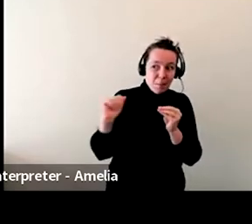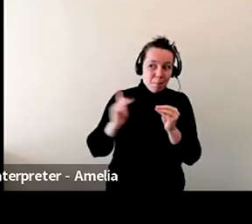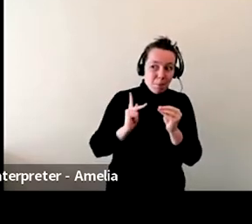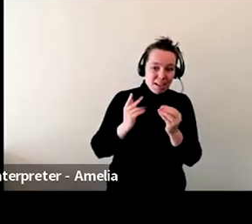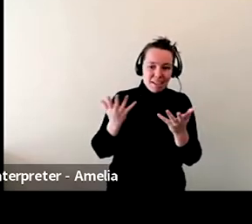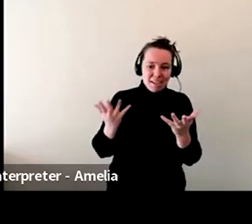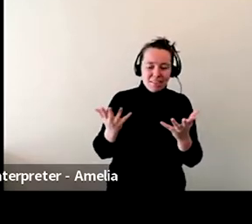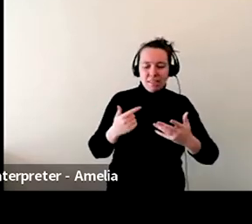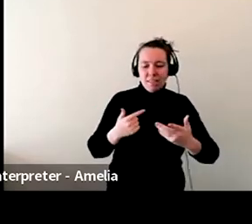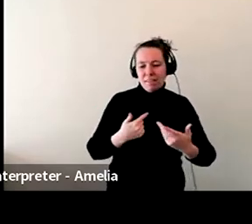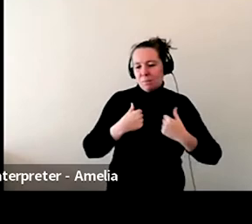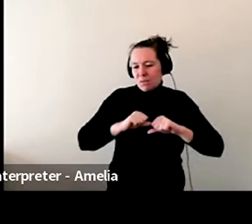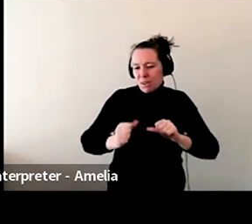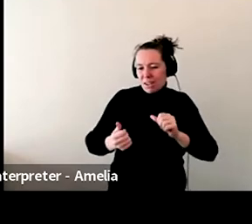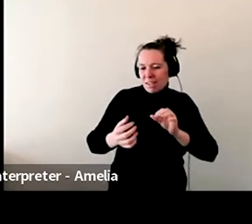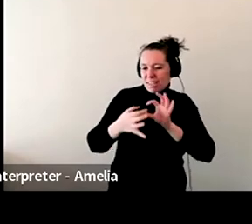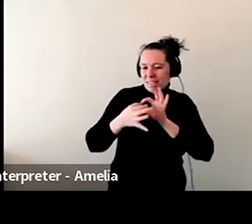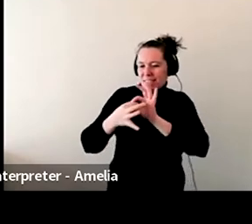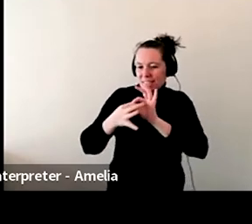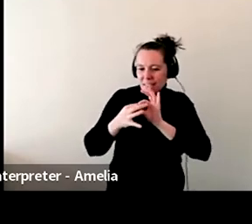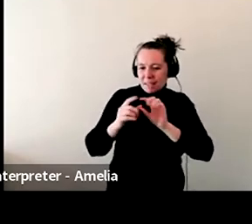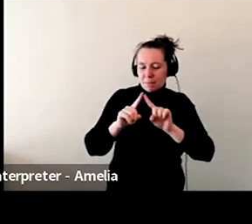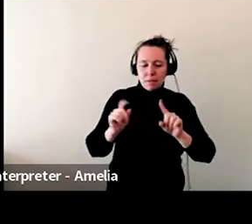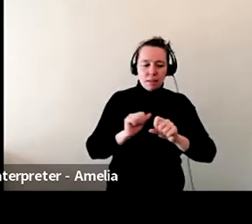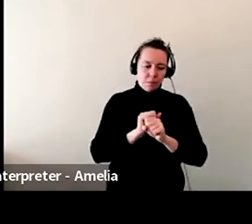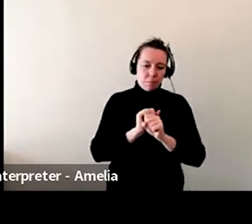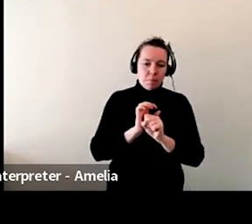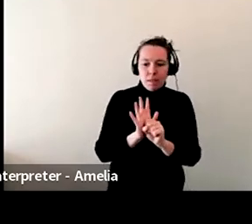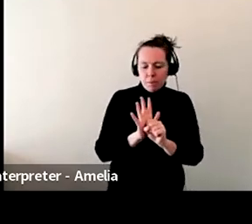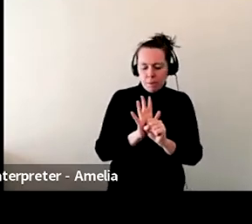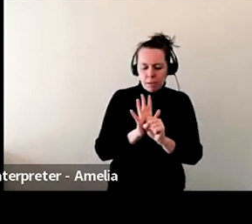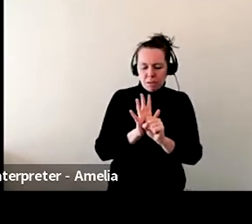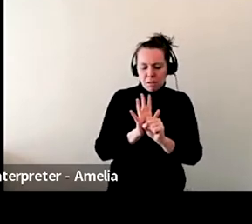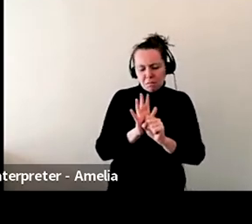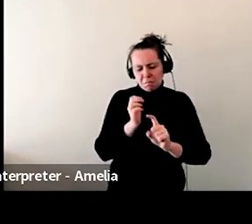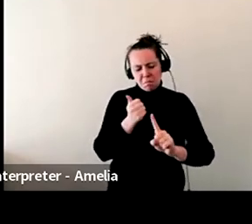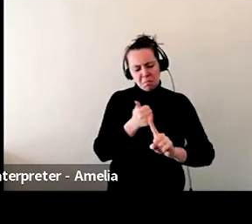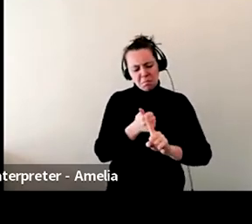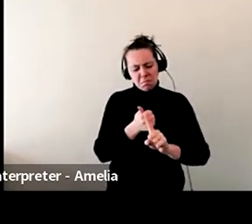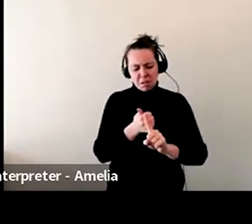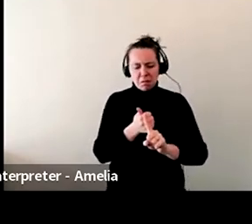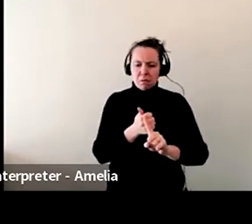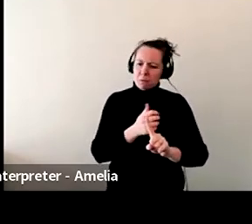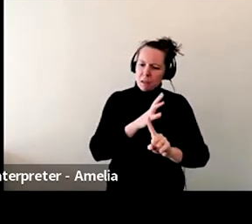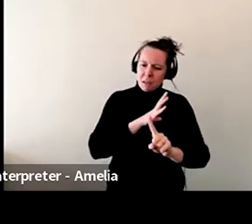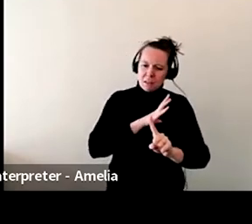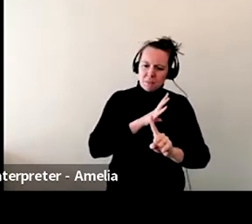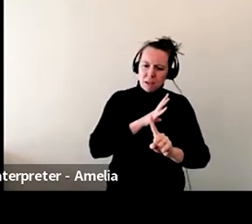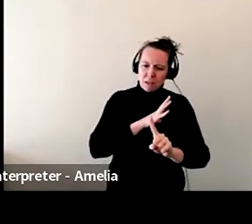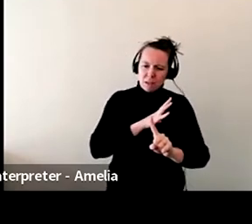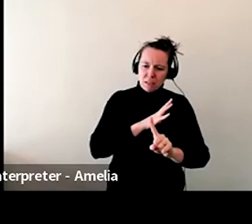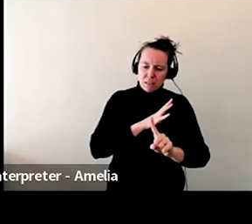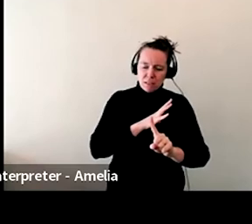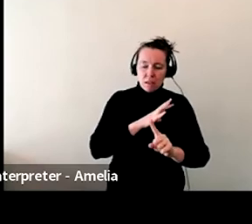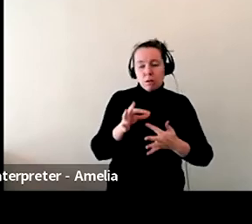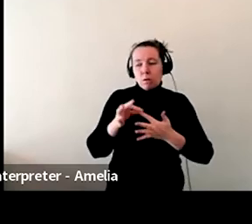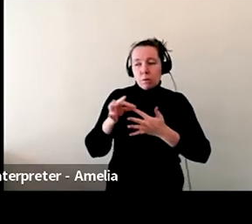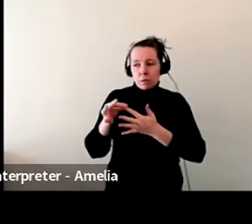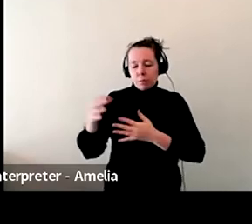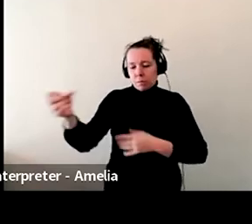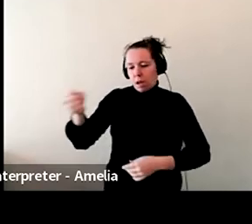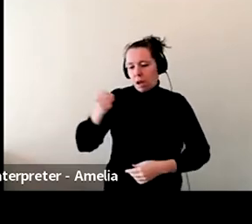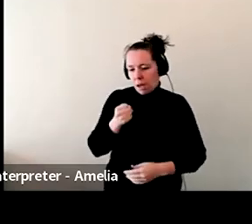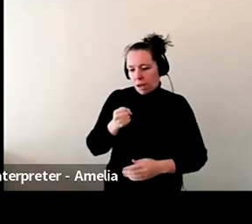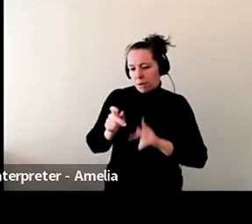message I gave. So luckily the pandemic wasn't so bad. Um, just the contractor thing and then the no grand opening event.